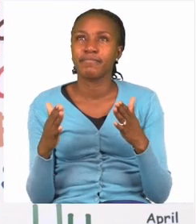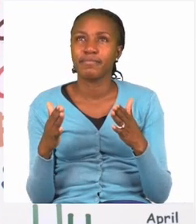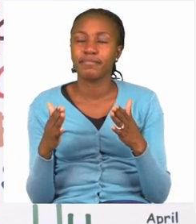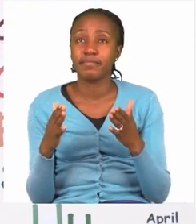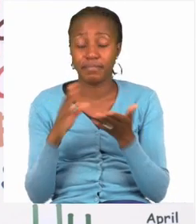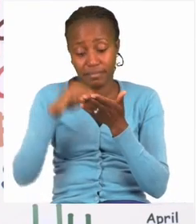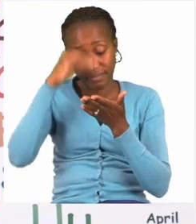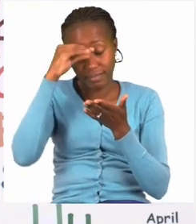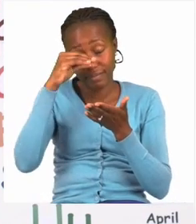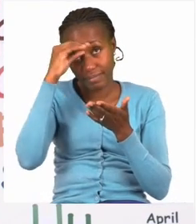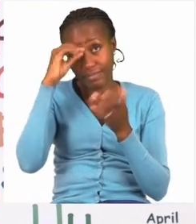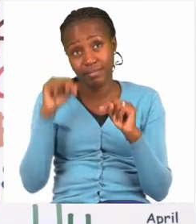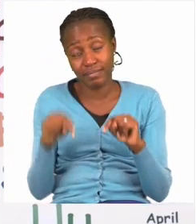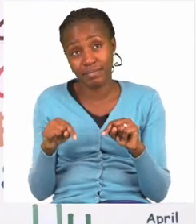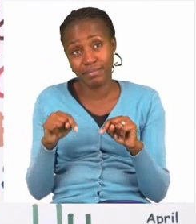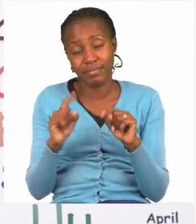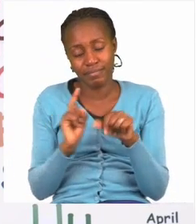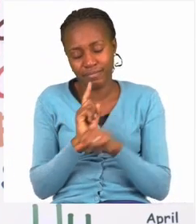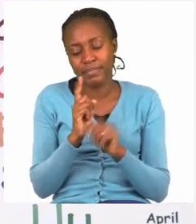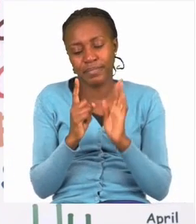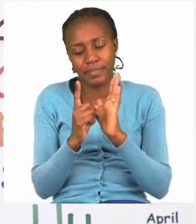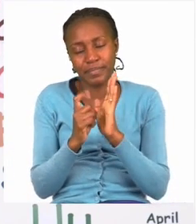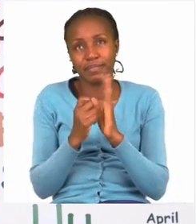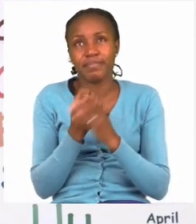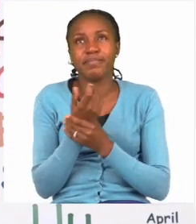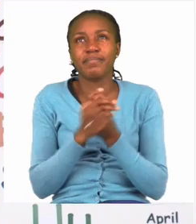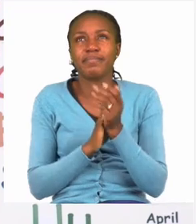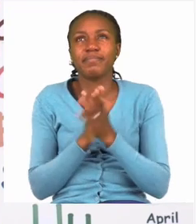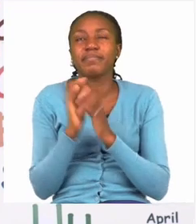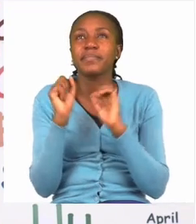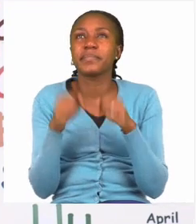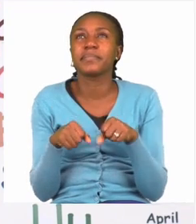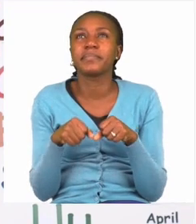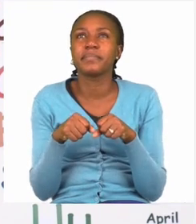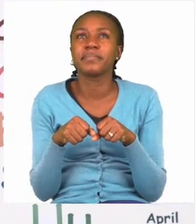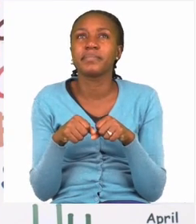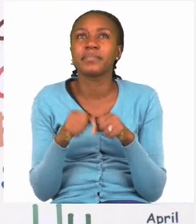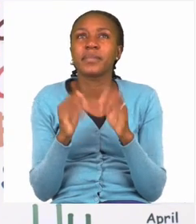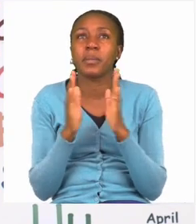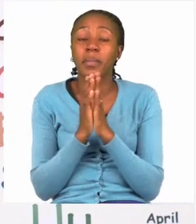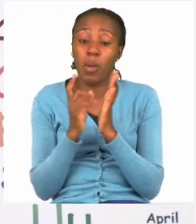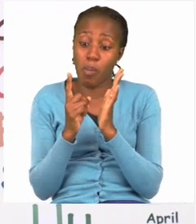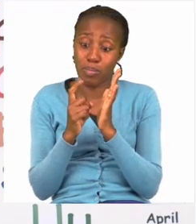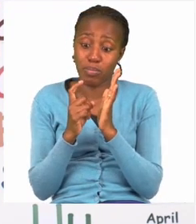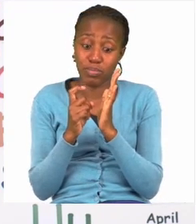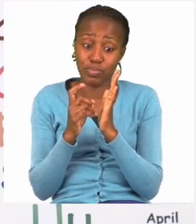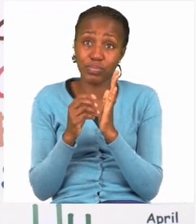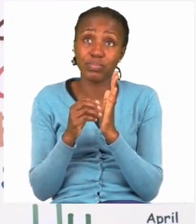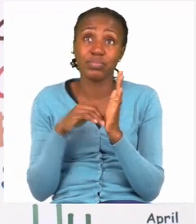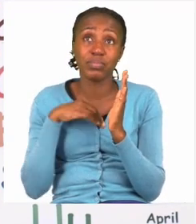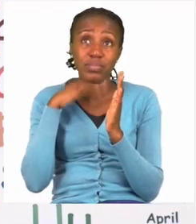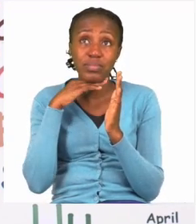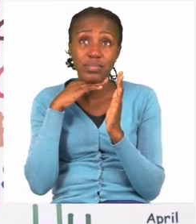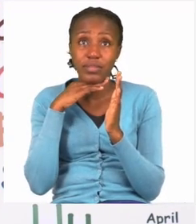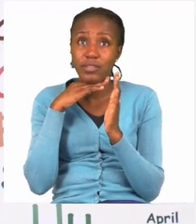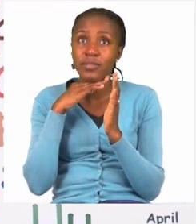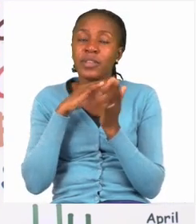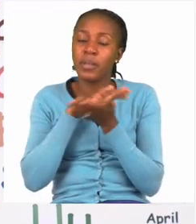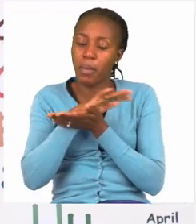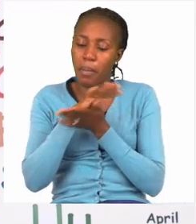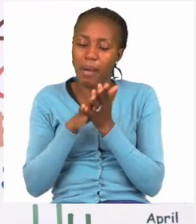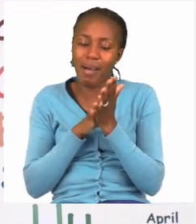today, let's sanitize. Make sure you put enough sanitizer on your hands